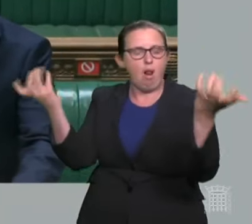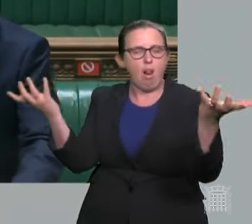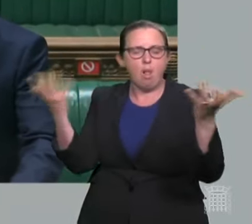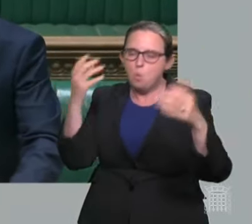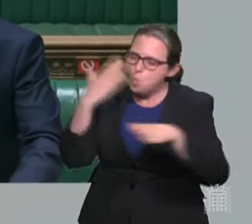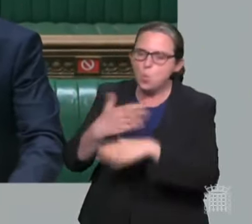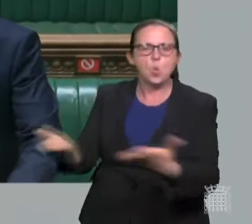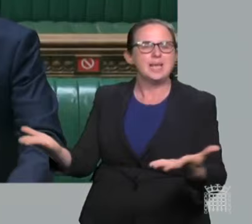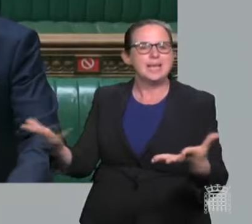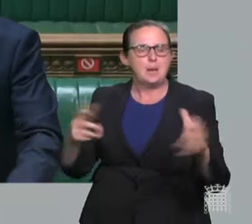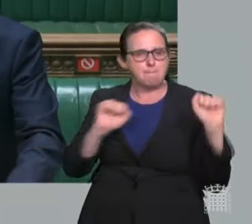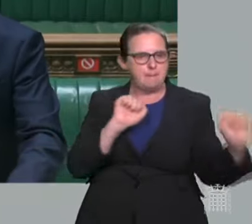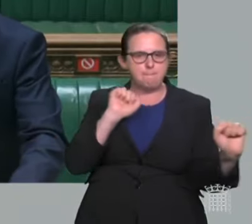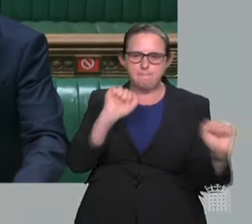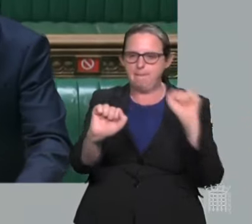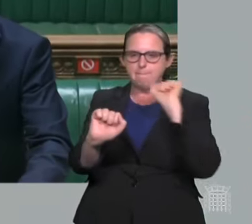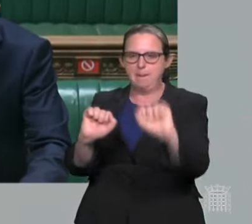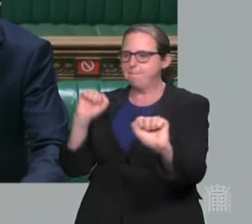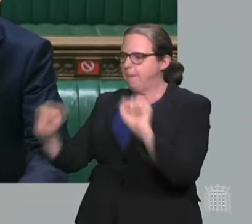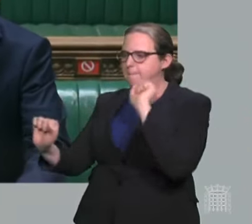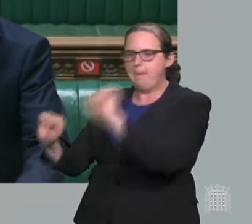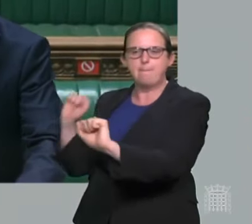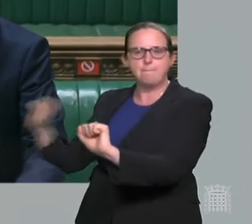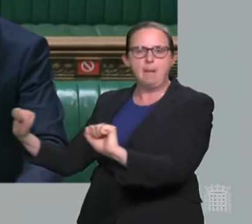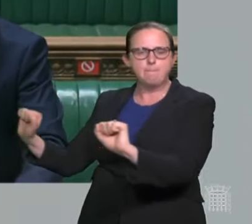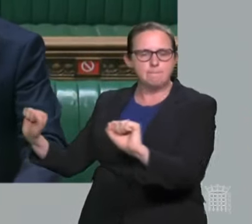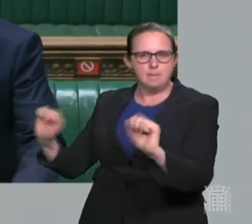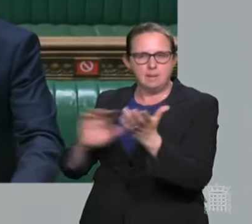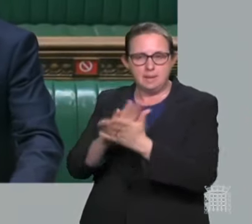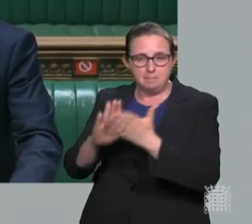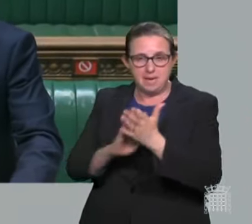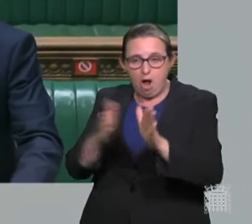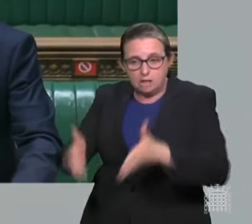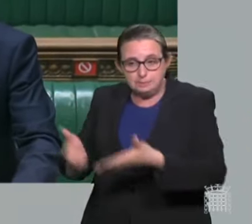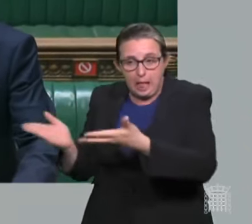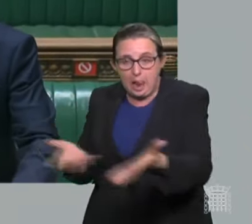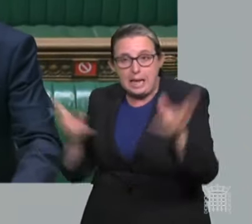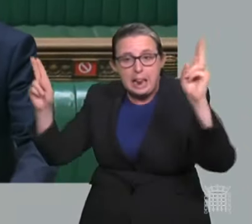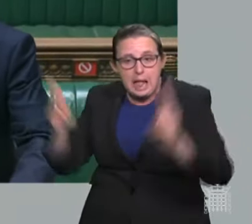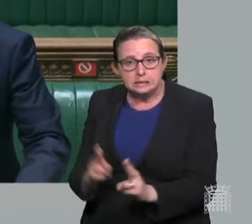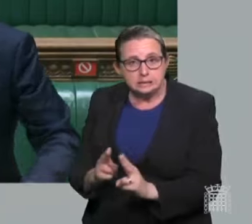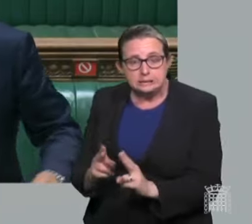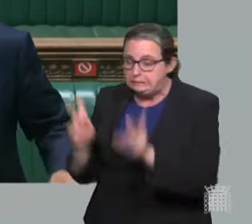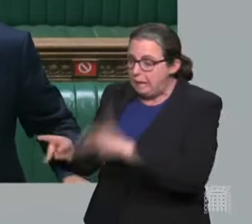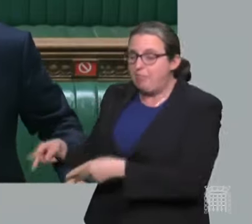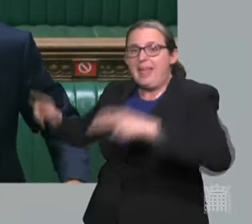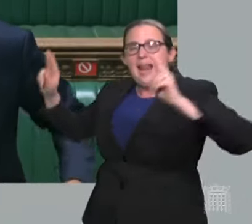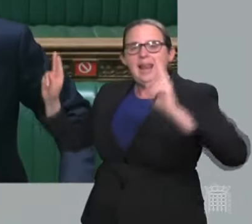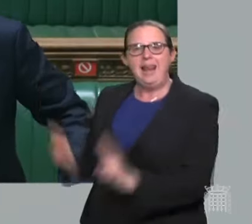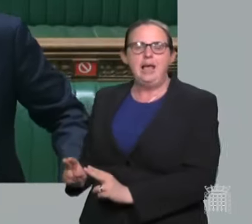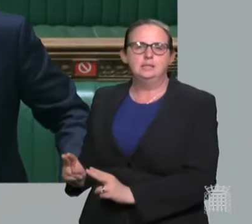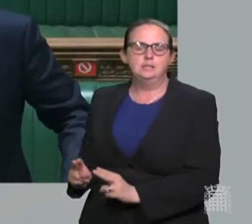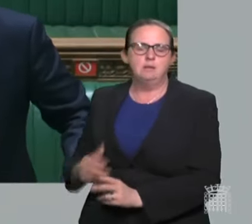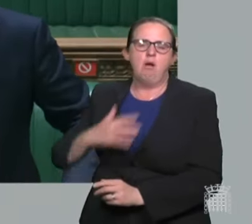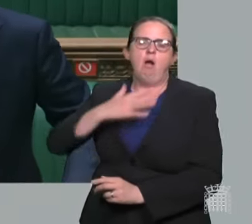and, jab by jab, brick by brick, that wall is getting higher. And for those